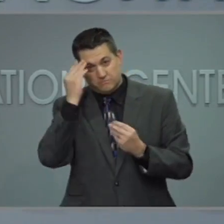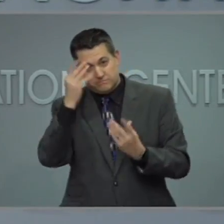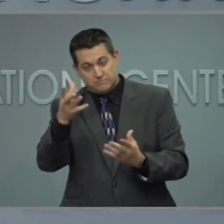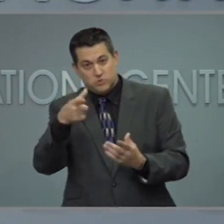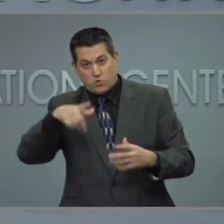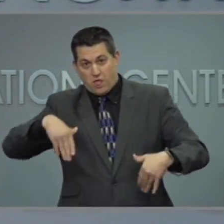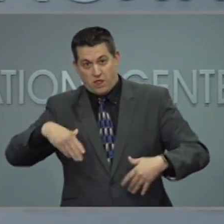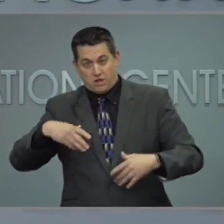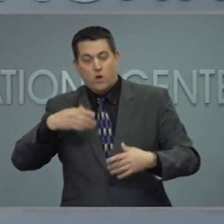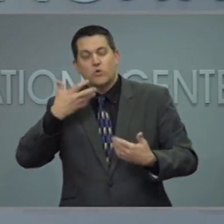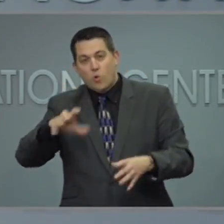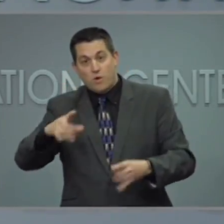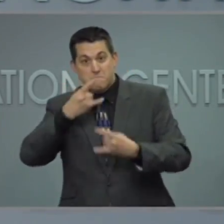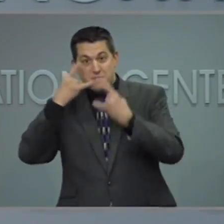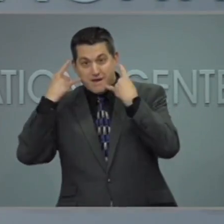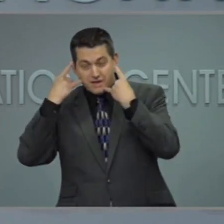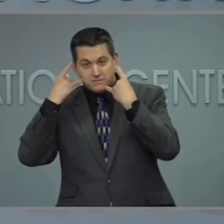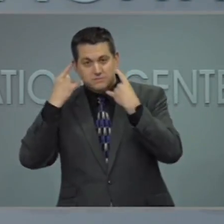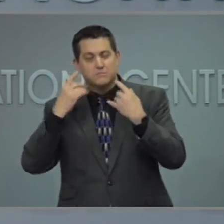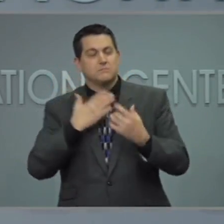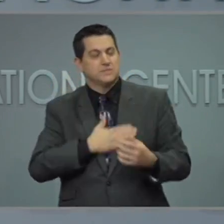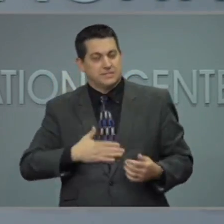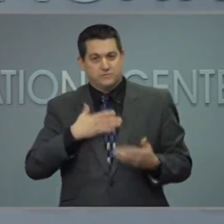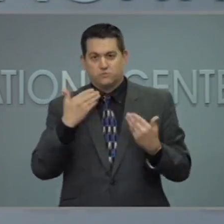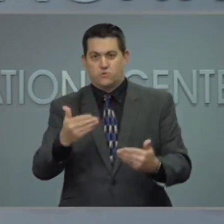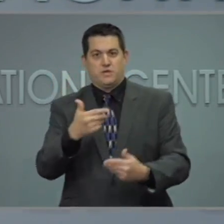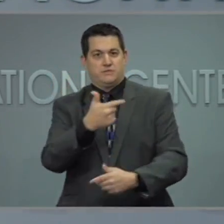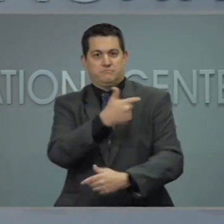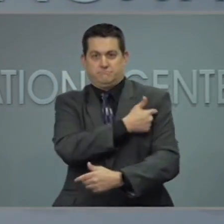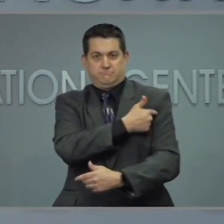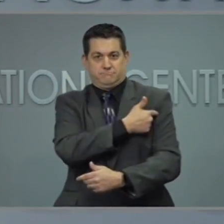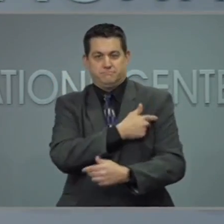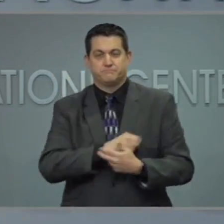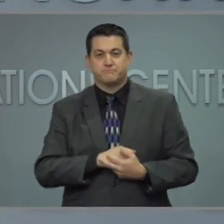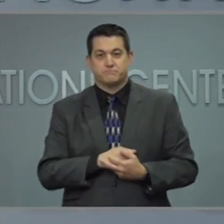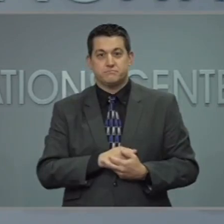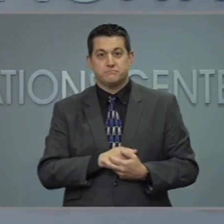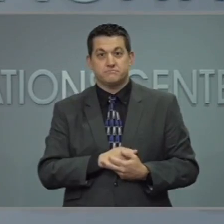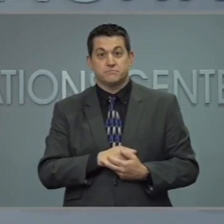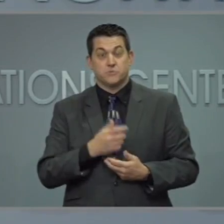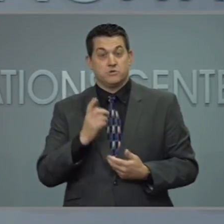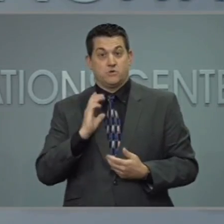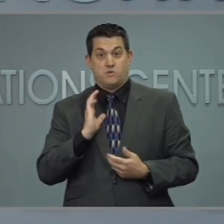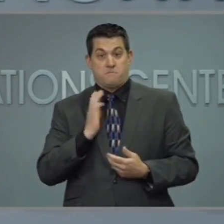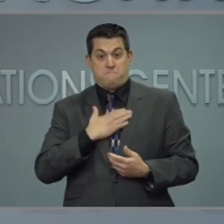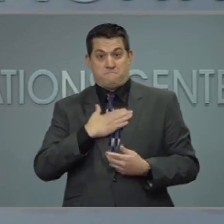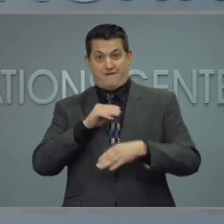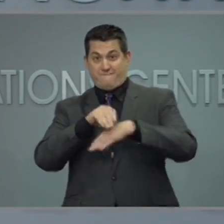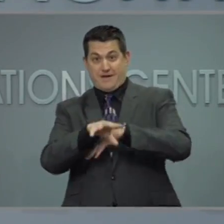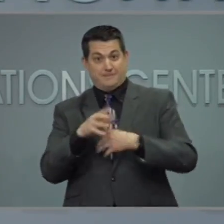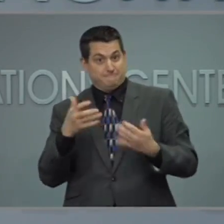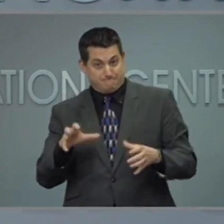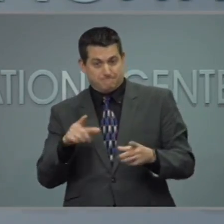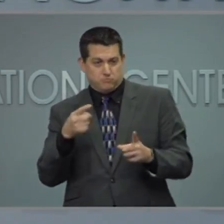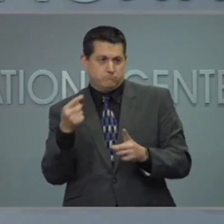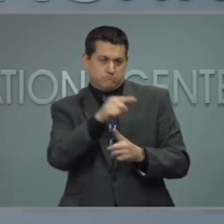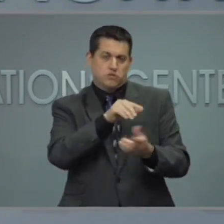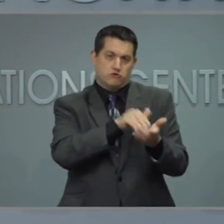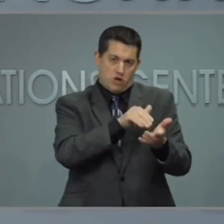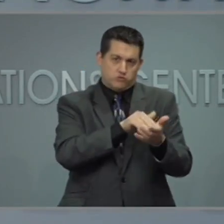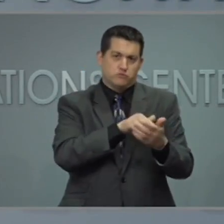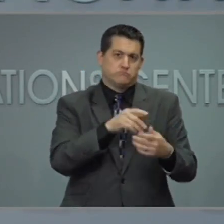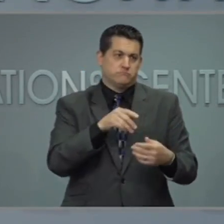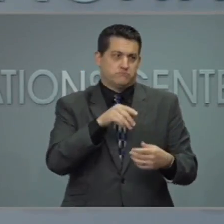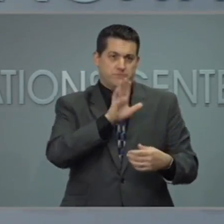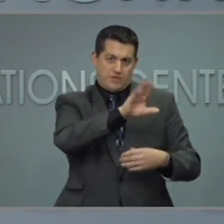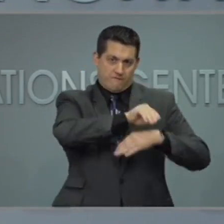Get vaccinated now. If you don't listen to me, ask your doctor and do what your doctor tells